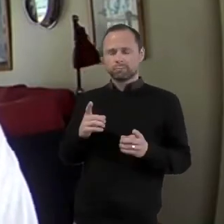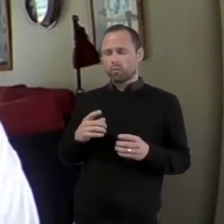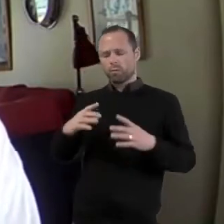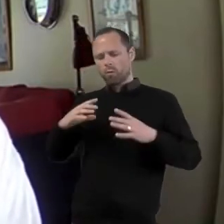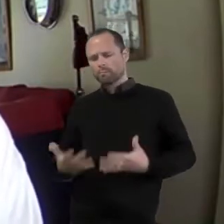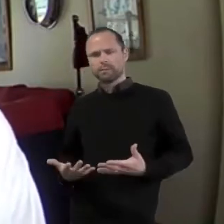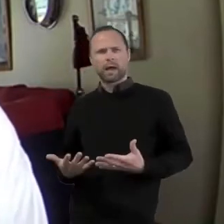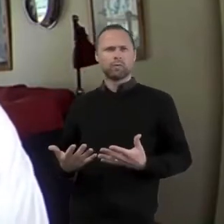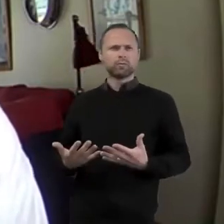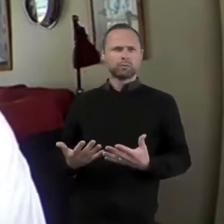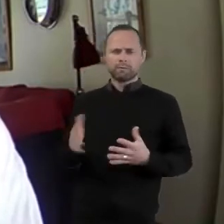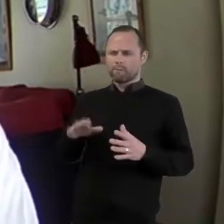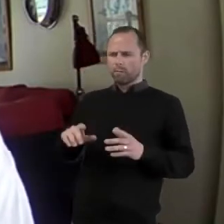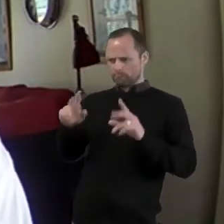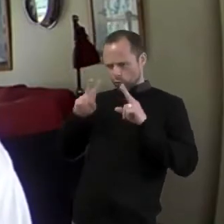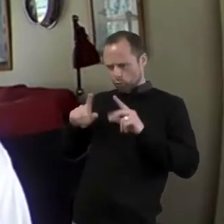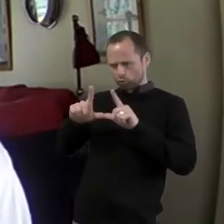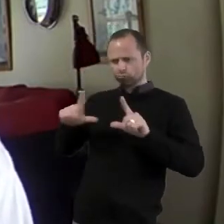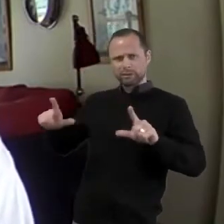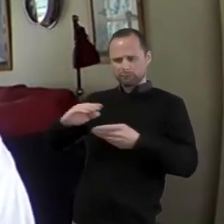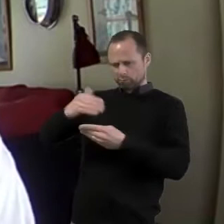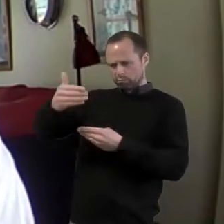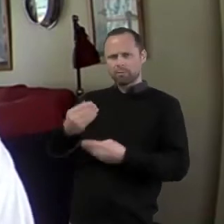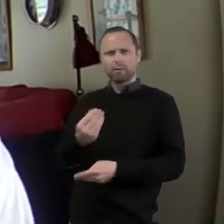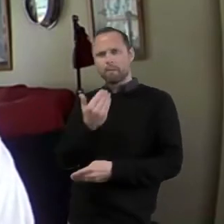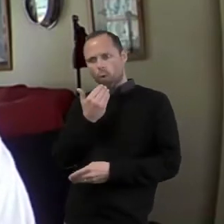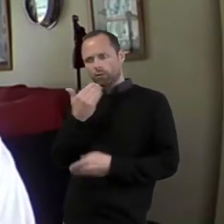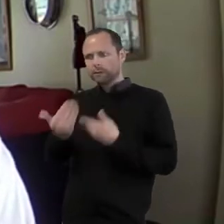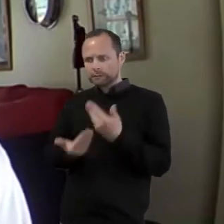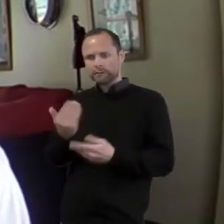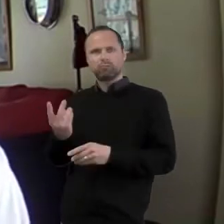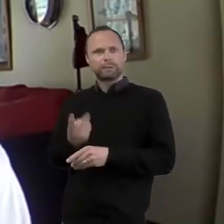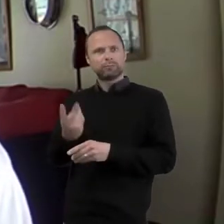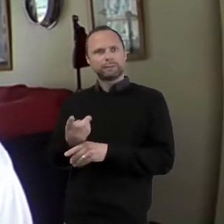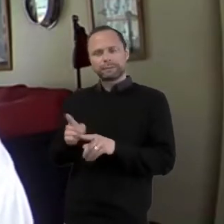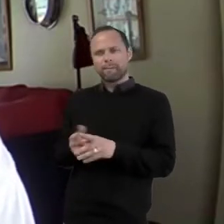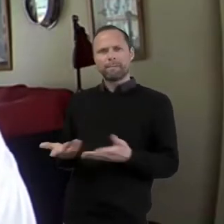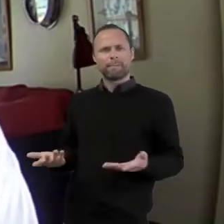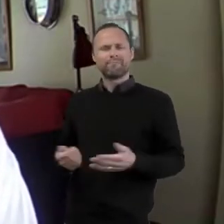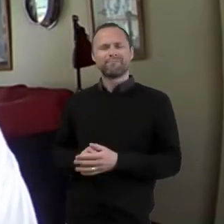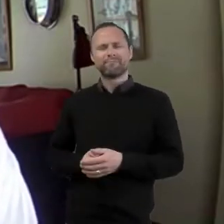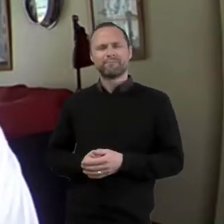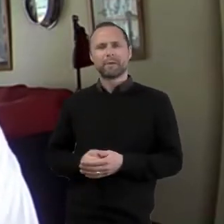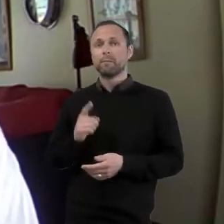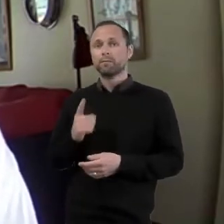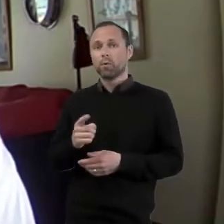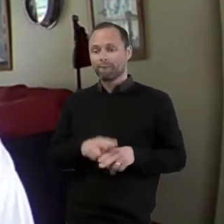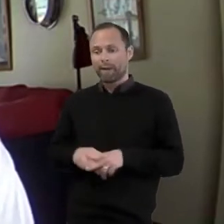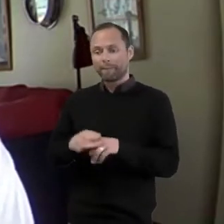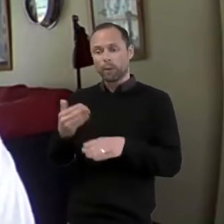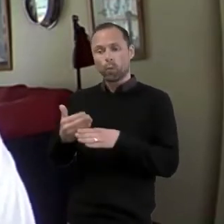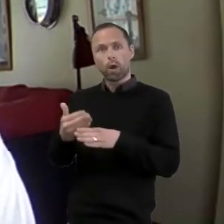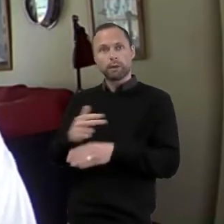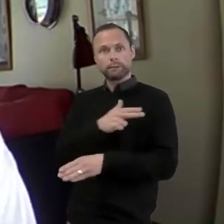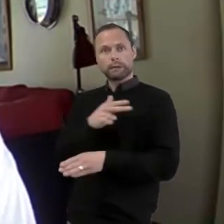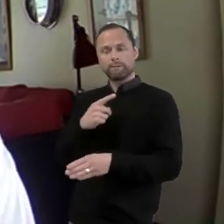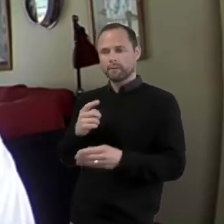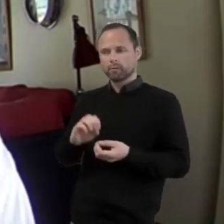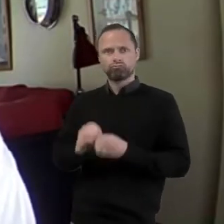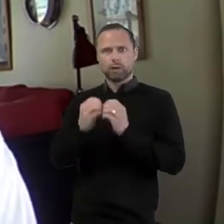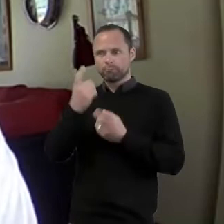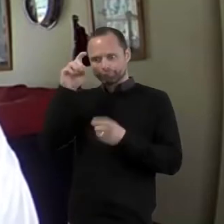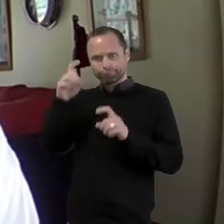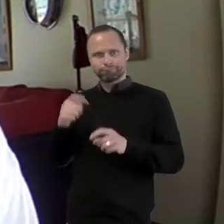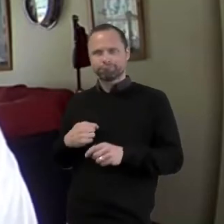Family workers have been amazingly creative and innovative. Some have become mini movie